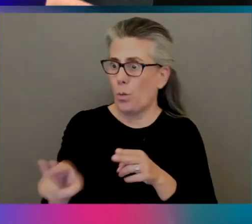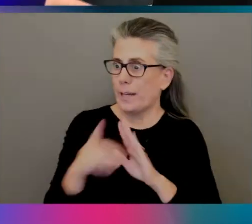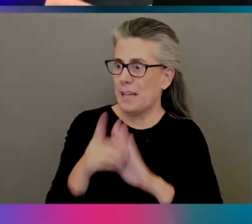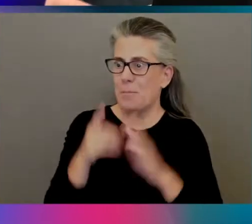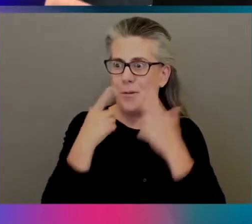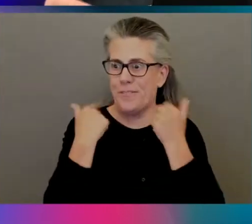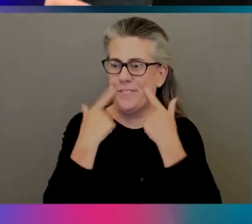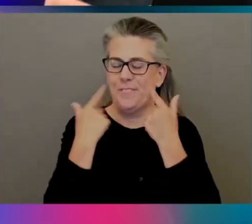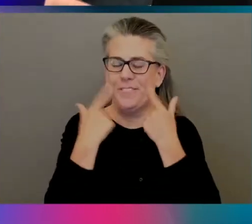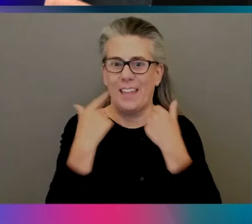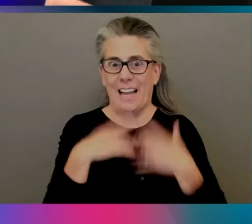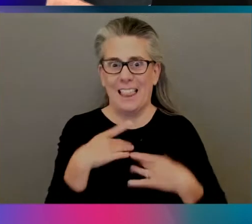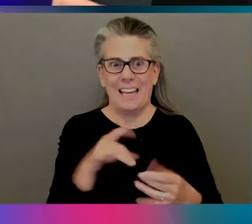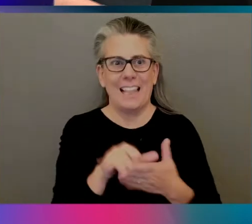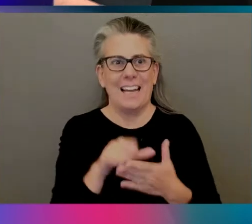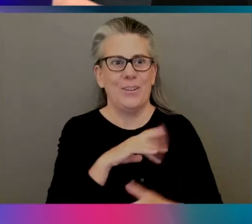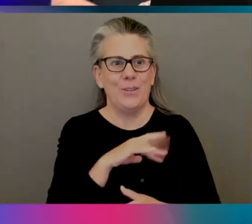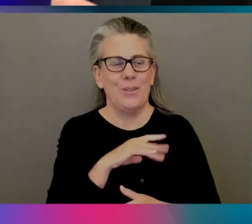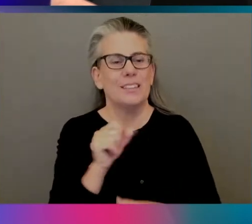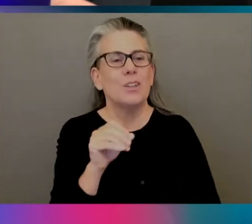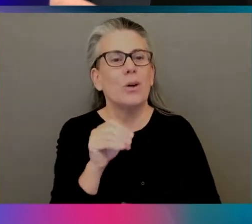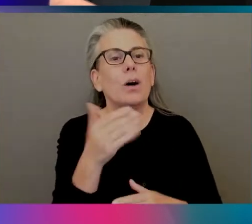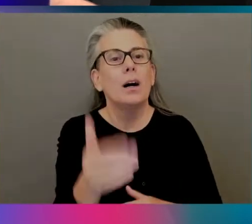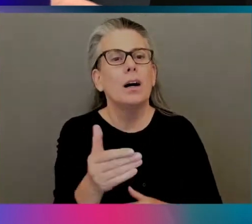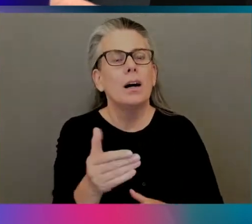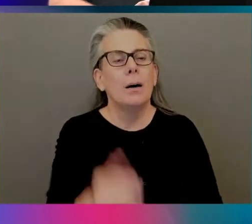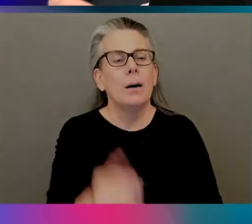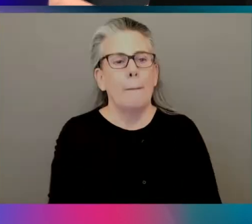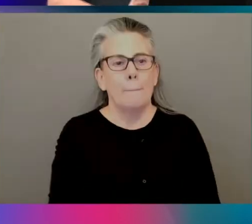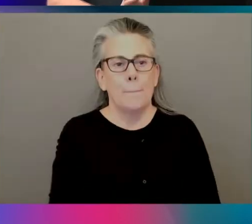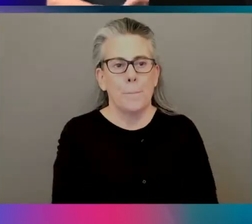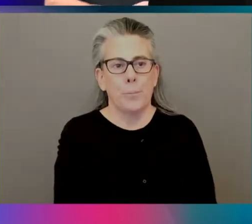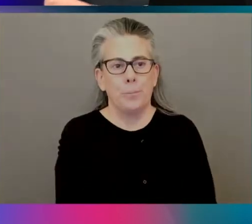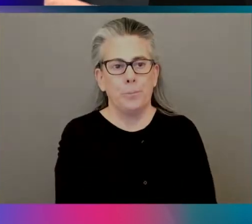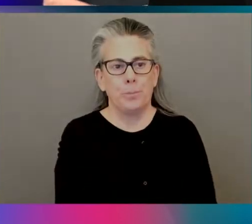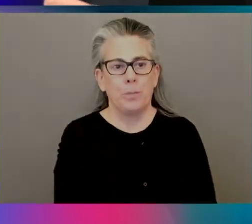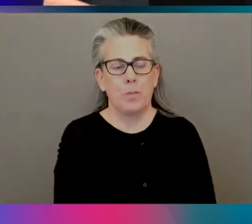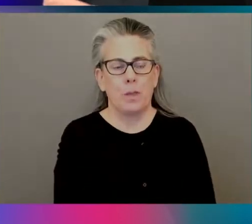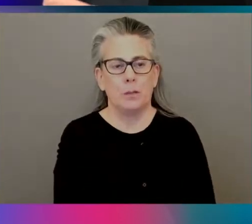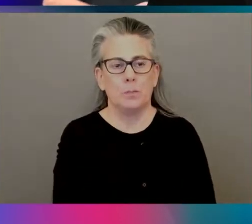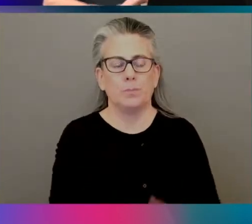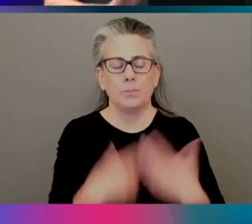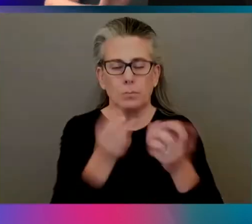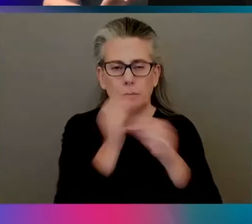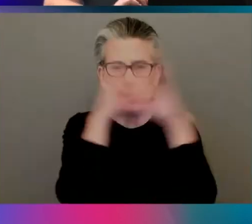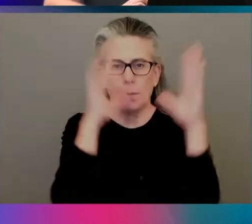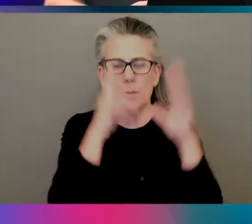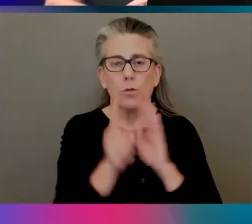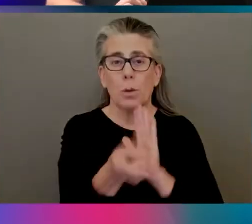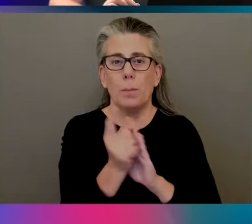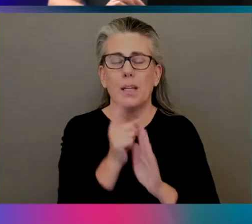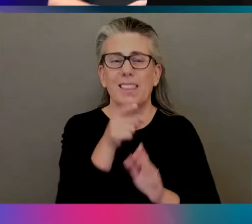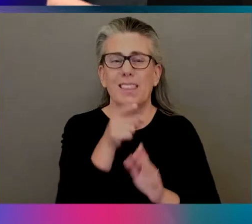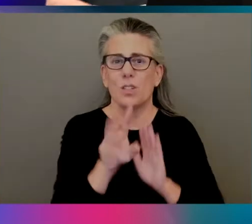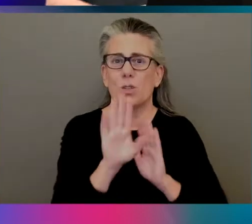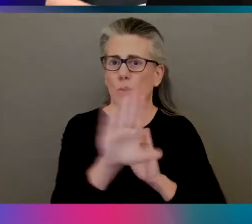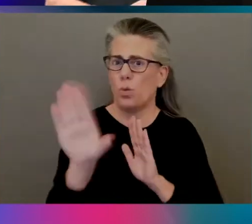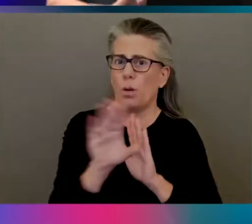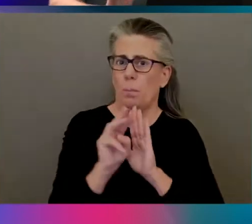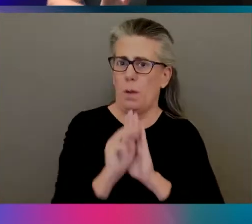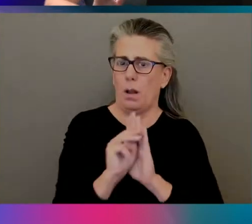Let's get into it, right? So imagine for a second that this was your model, this Magenta